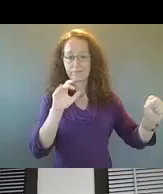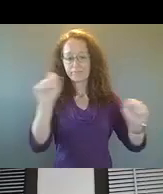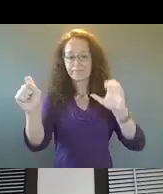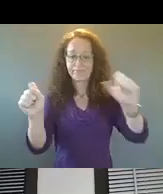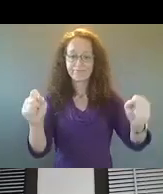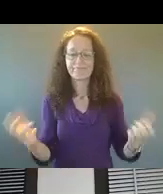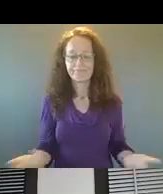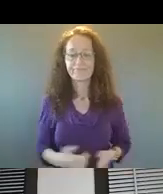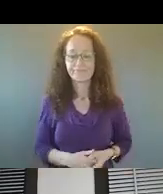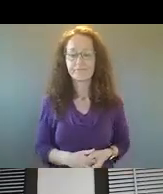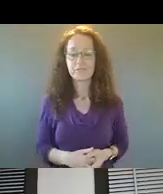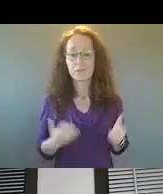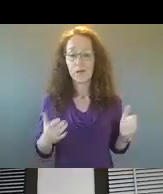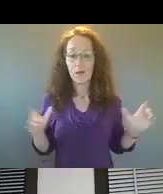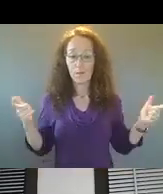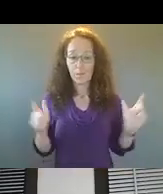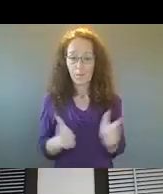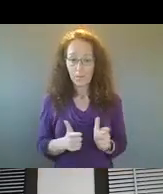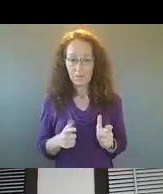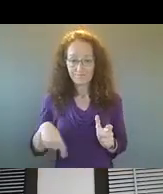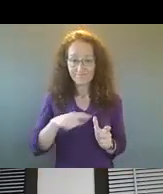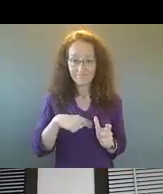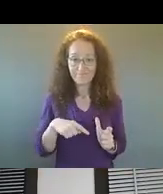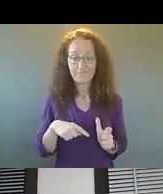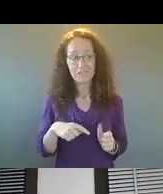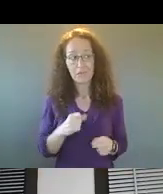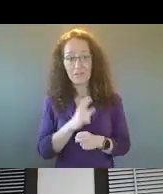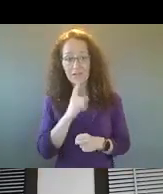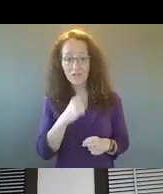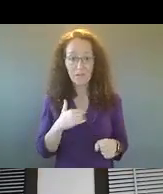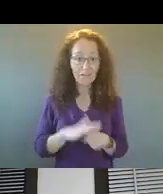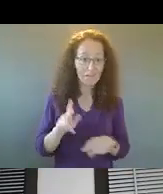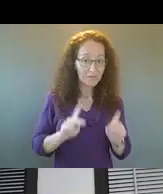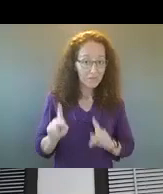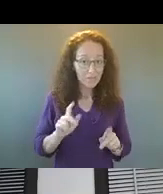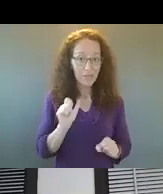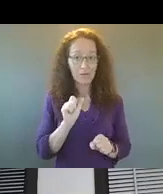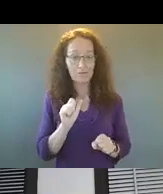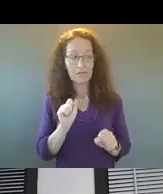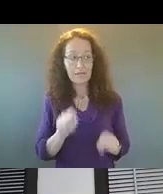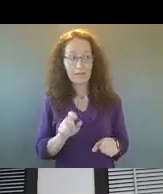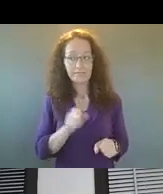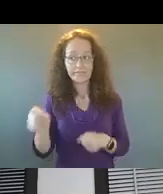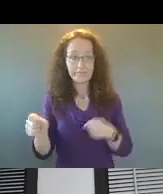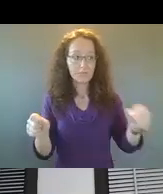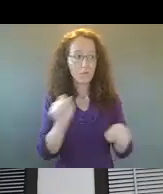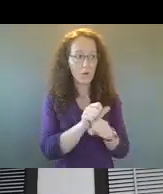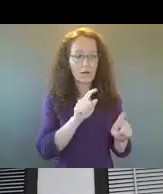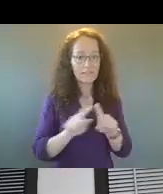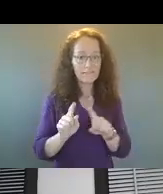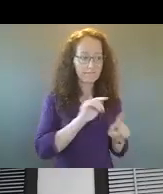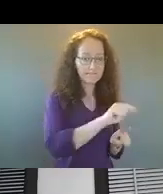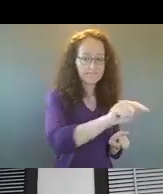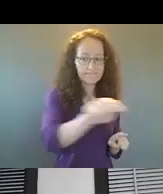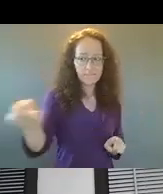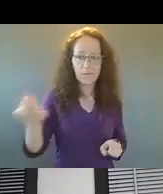our biggest thing is just ensuring that we have, uh, enough people to, to work at our different precincts or different units, uh, to,